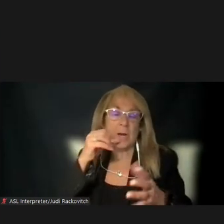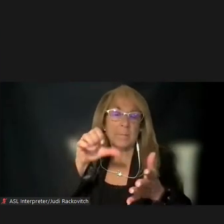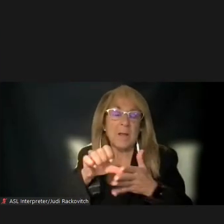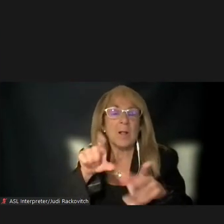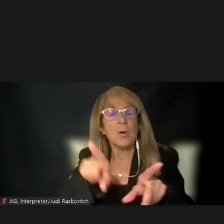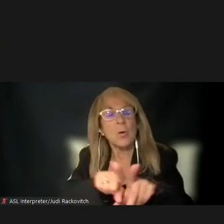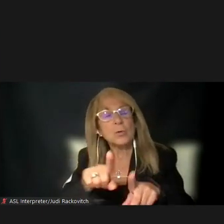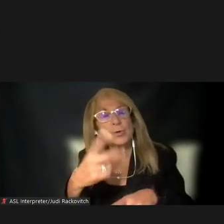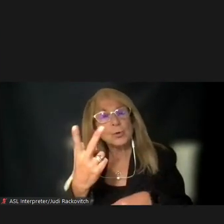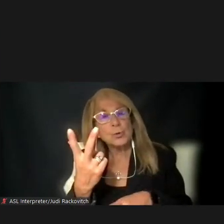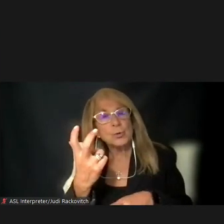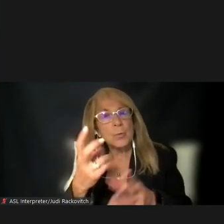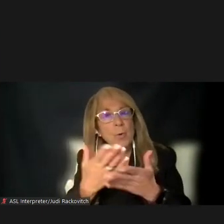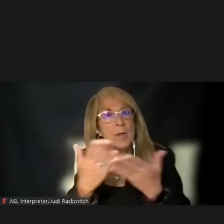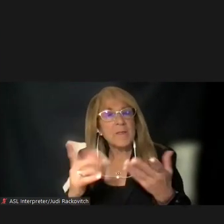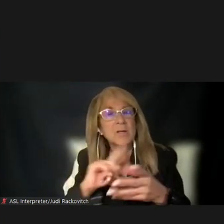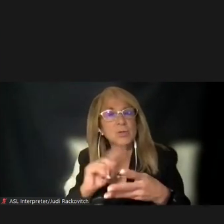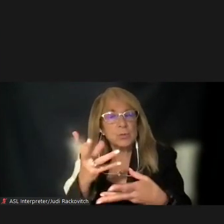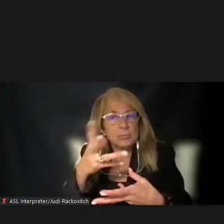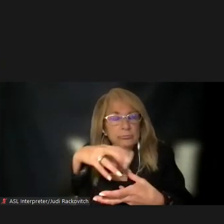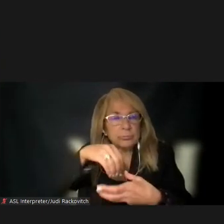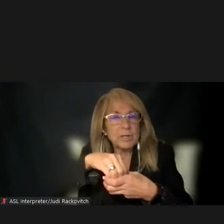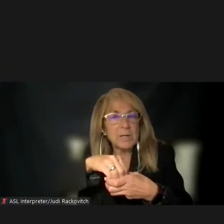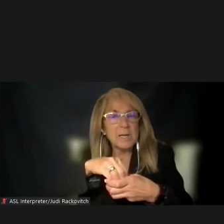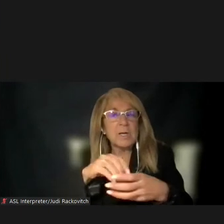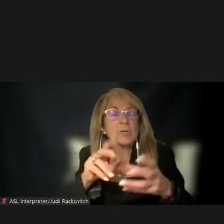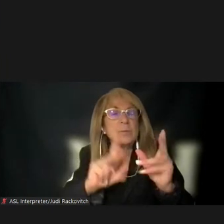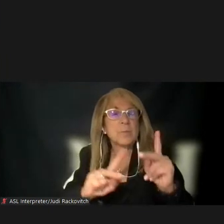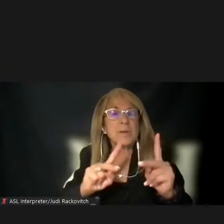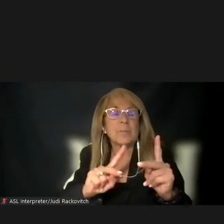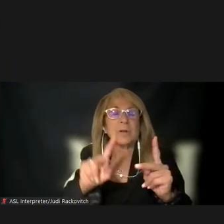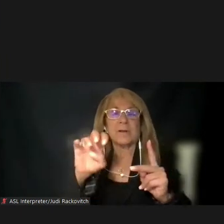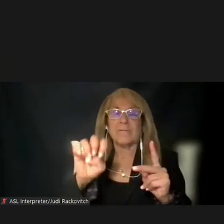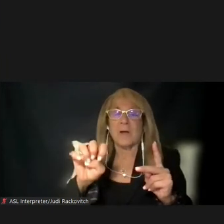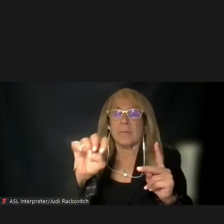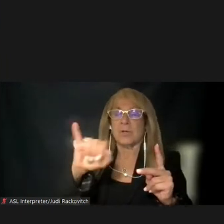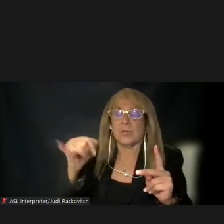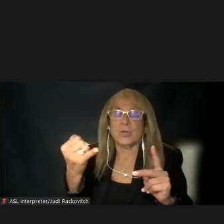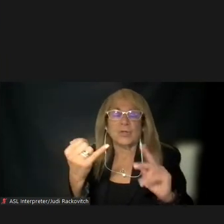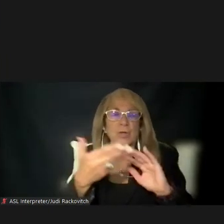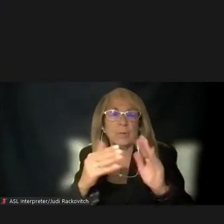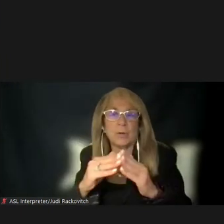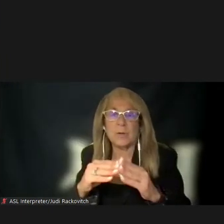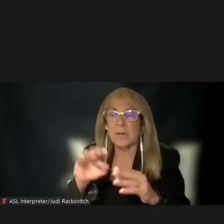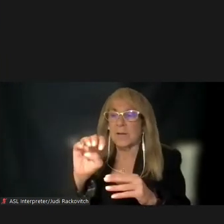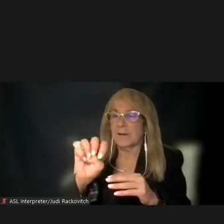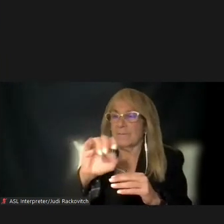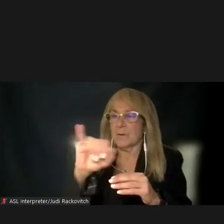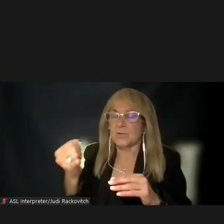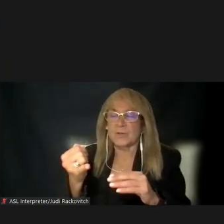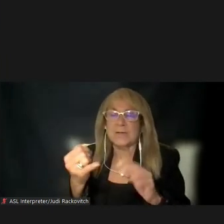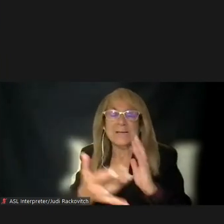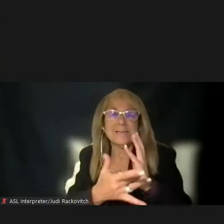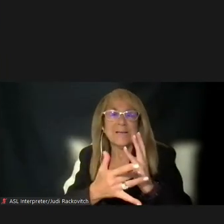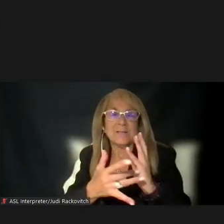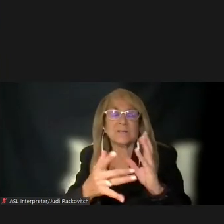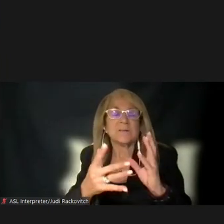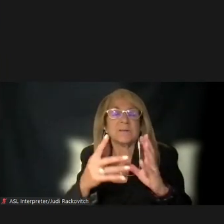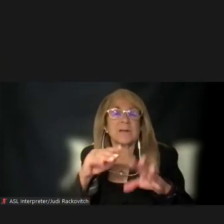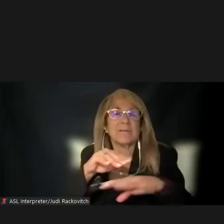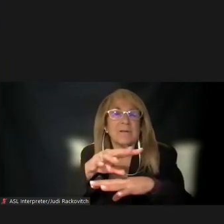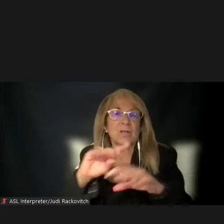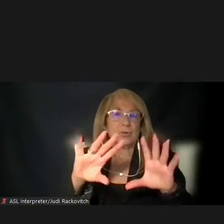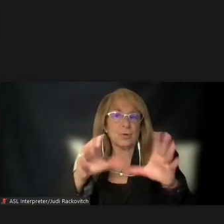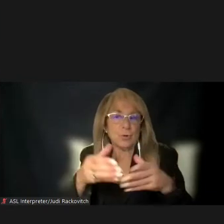engage members of the environmental justice community. One is the Environmental Justice Technical Advisory Group that we'll be bringing together.